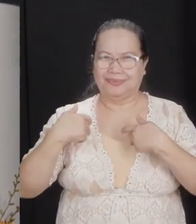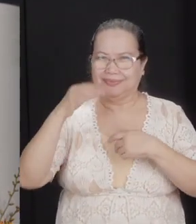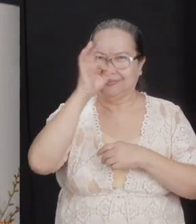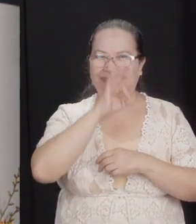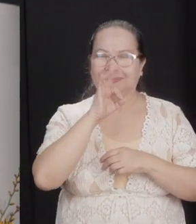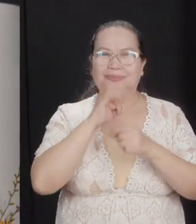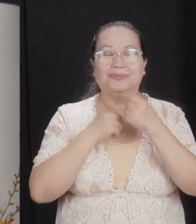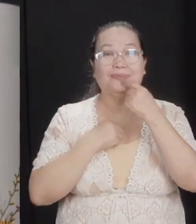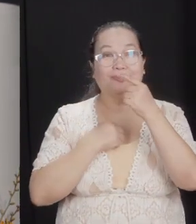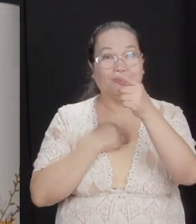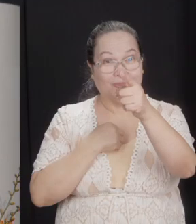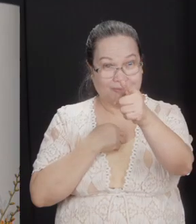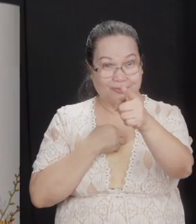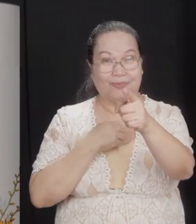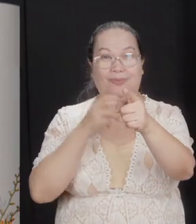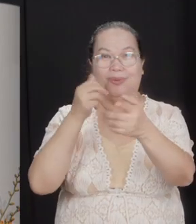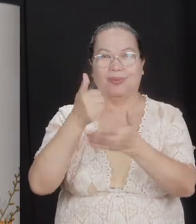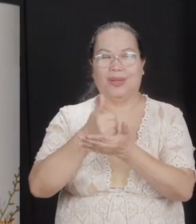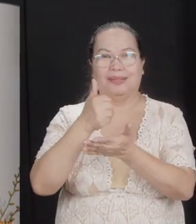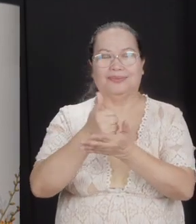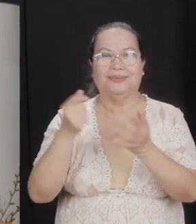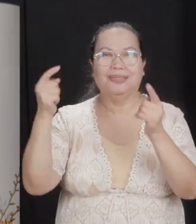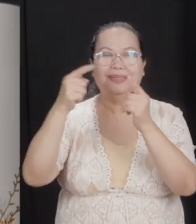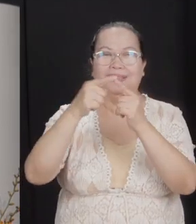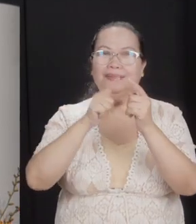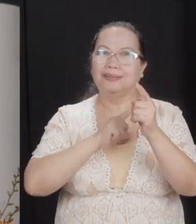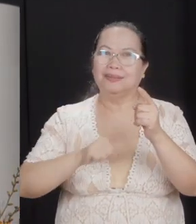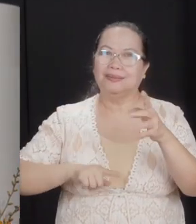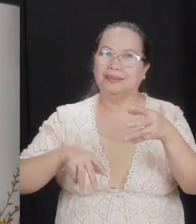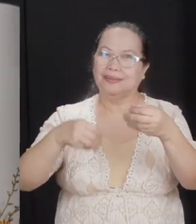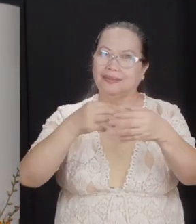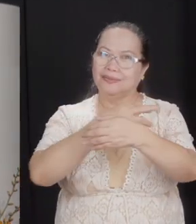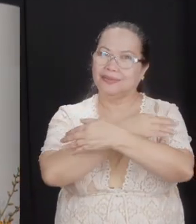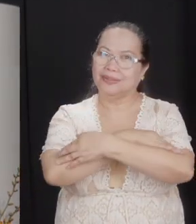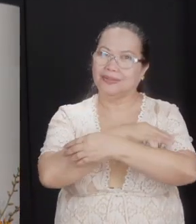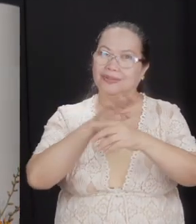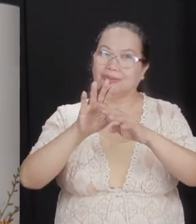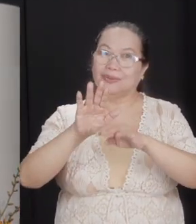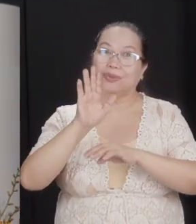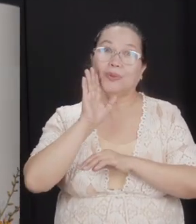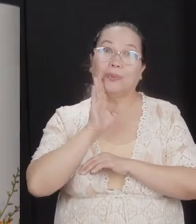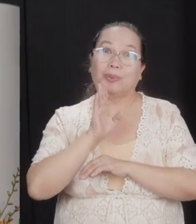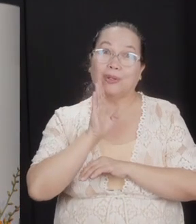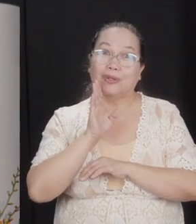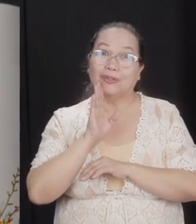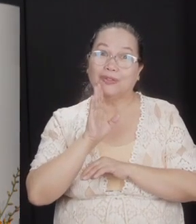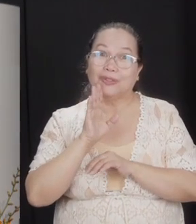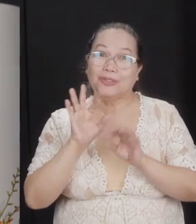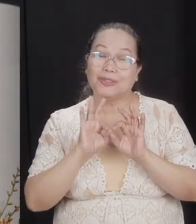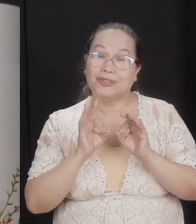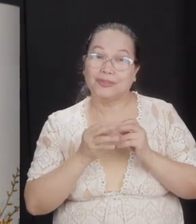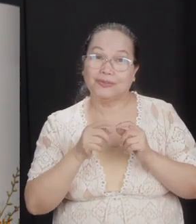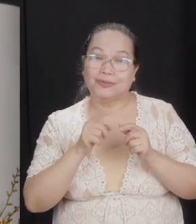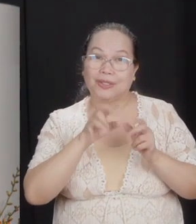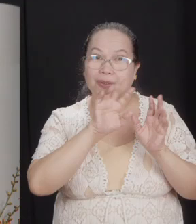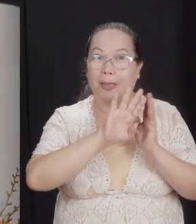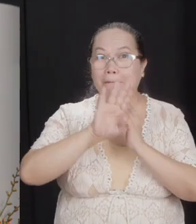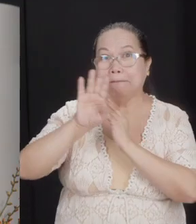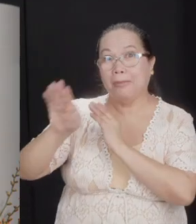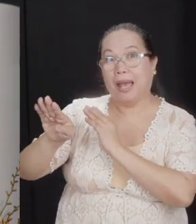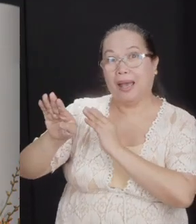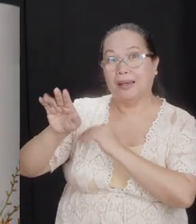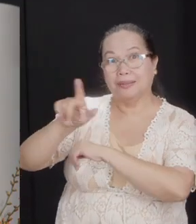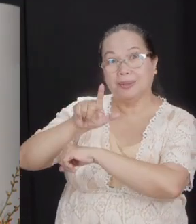And says there, shall help them until the Lord gives rest to your brothers. Then you shall return to the land of your possession